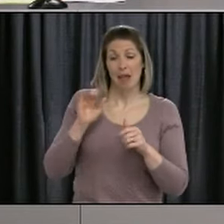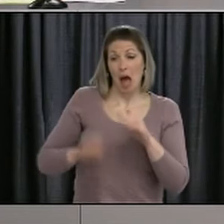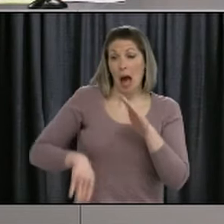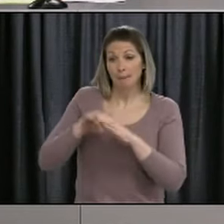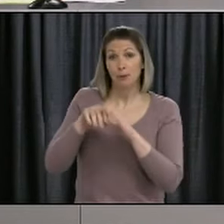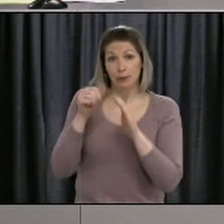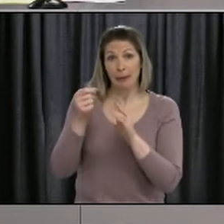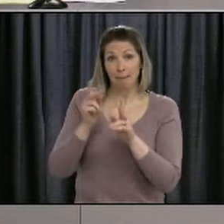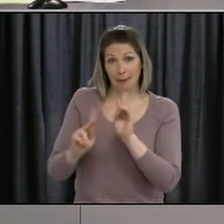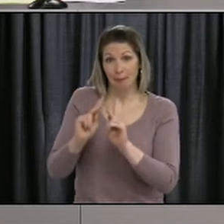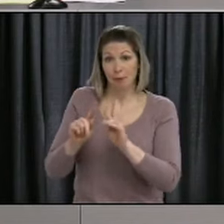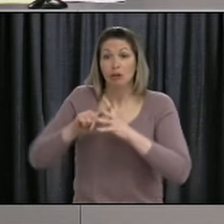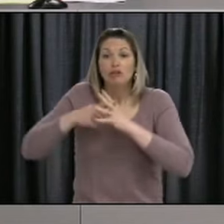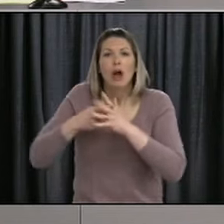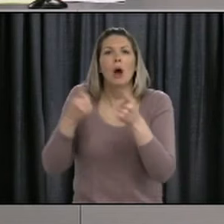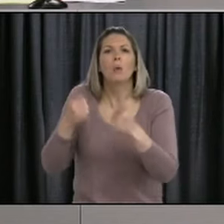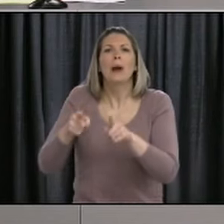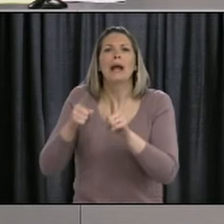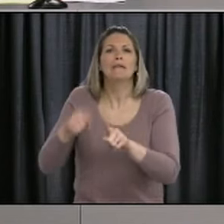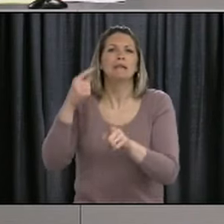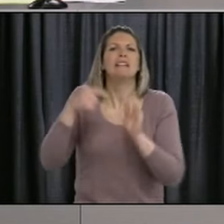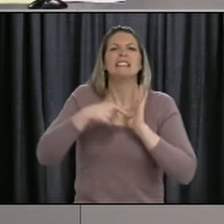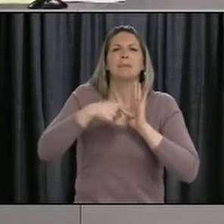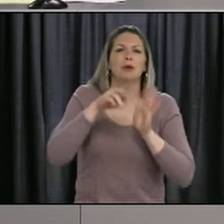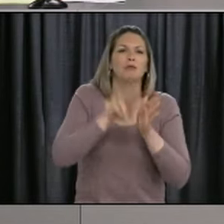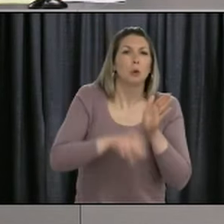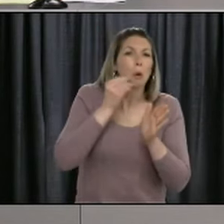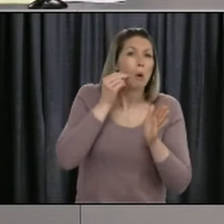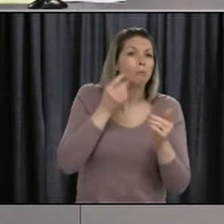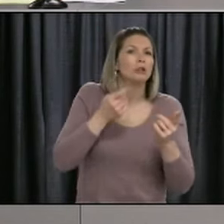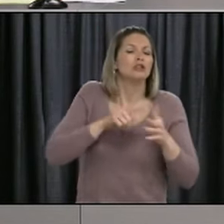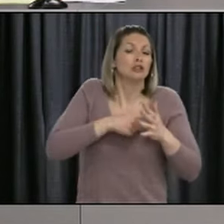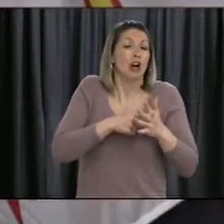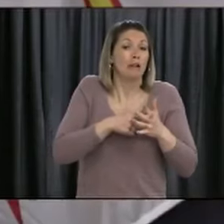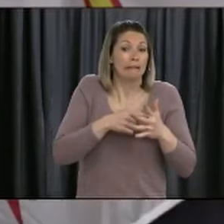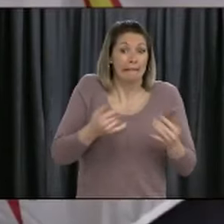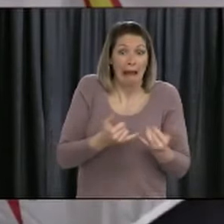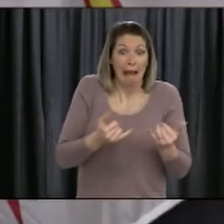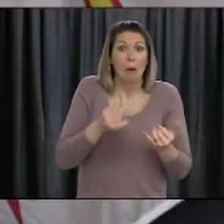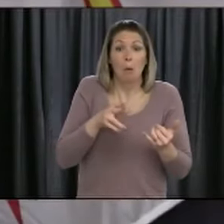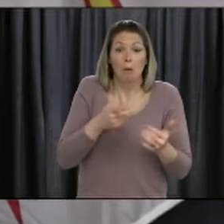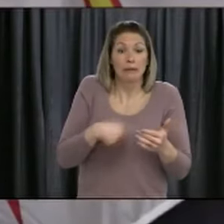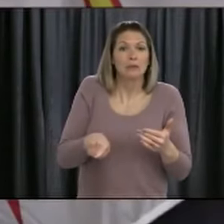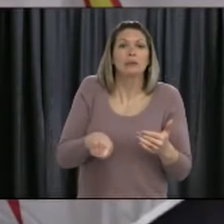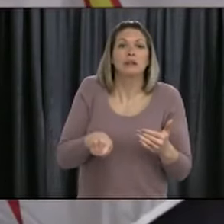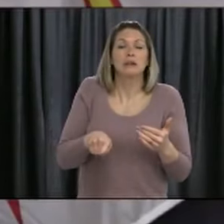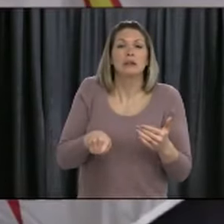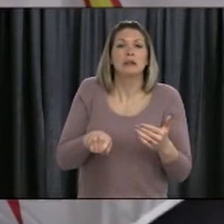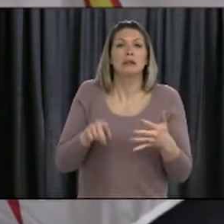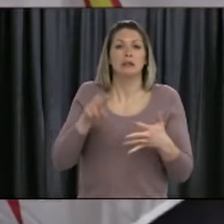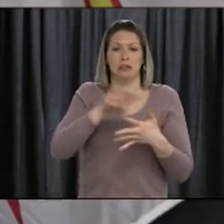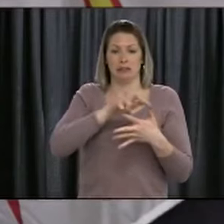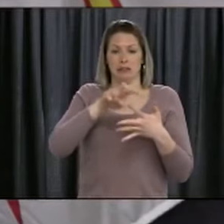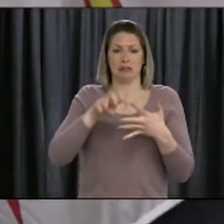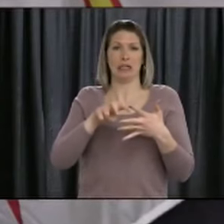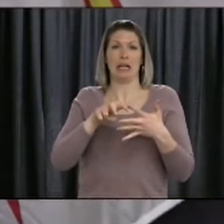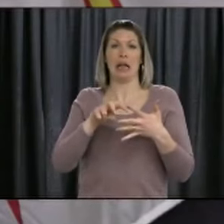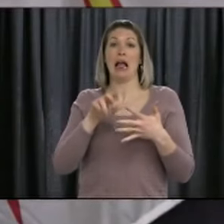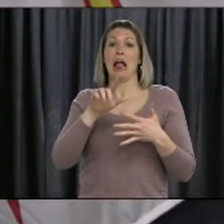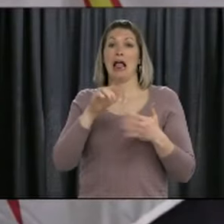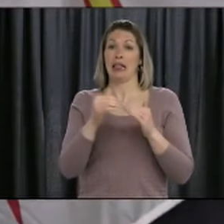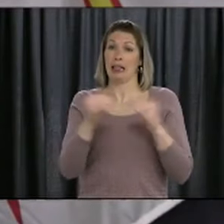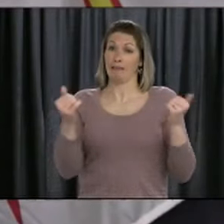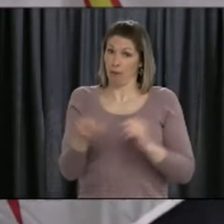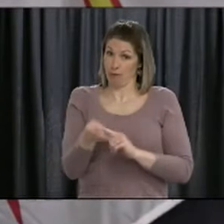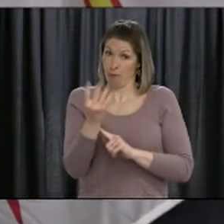in a socially distanced kind of way. Yes. So, level four is when we are allowing funerals to have up to